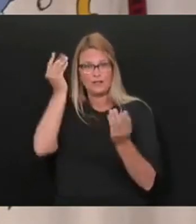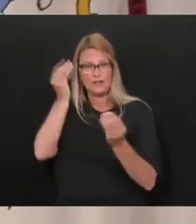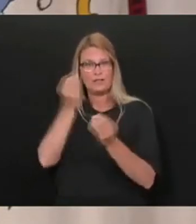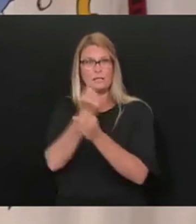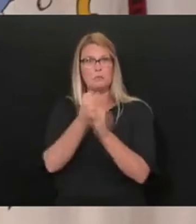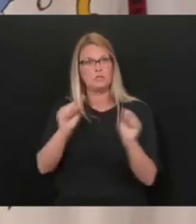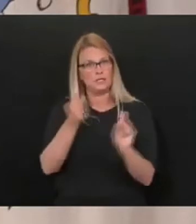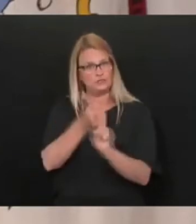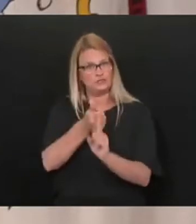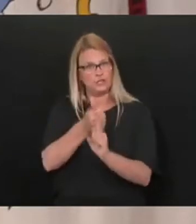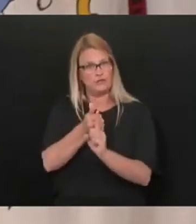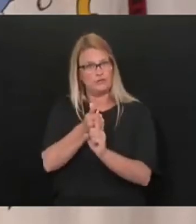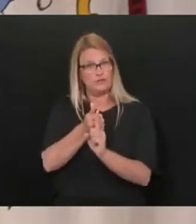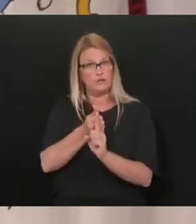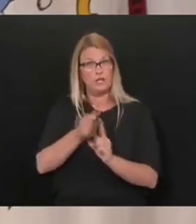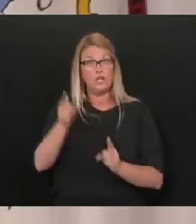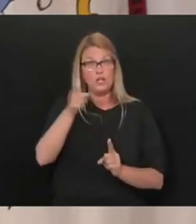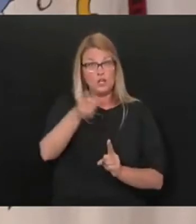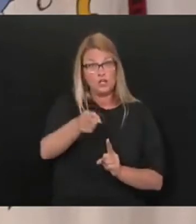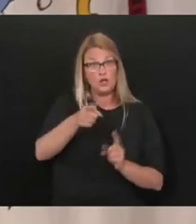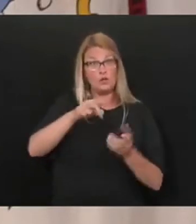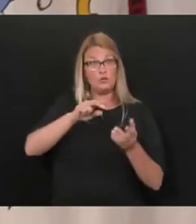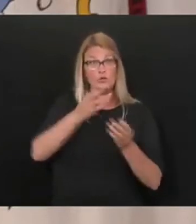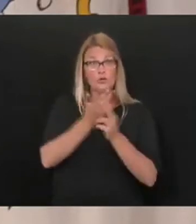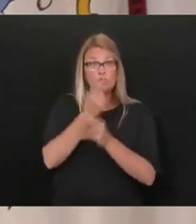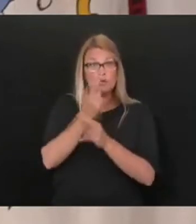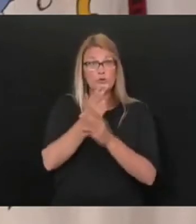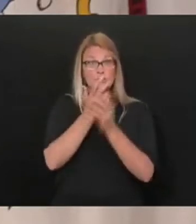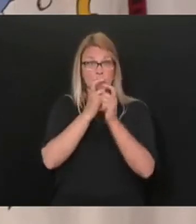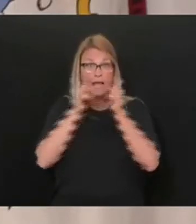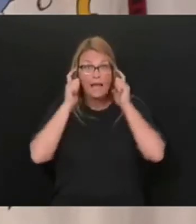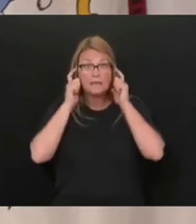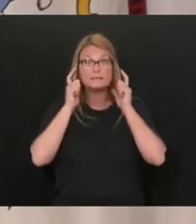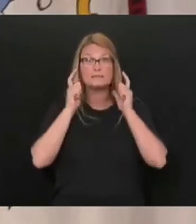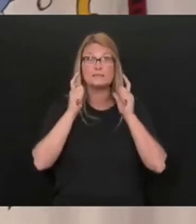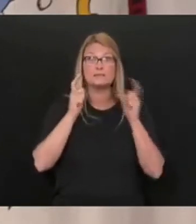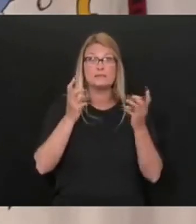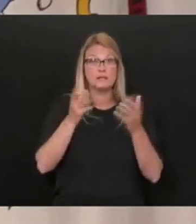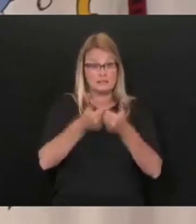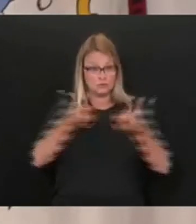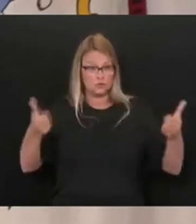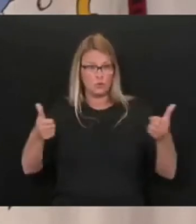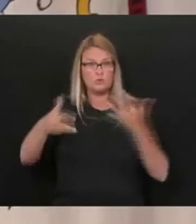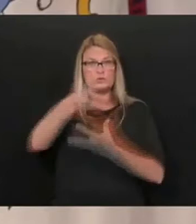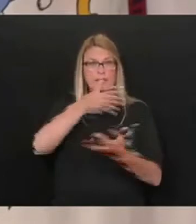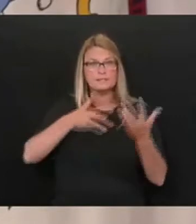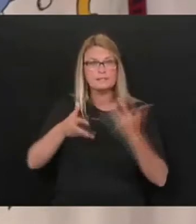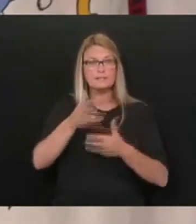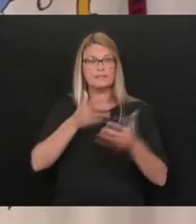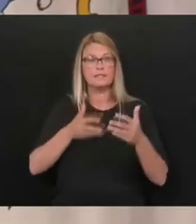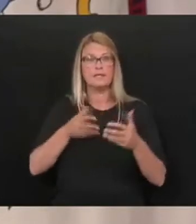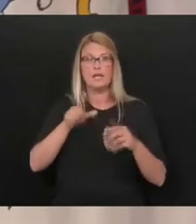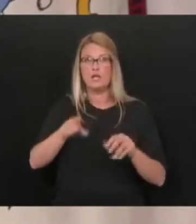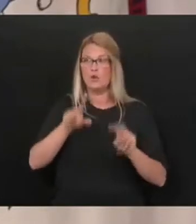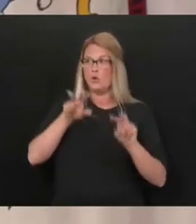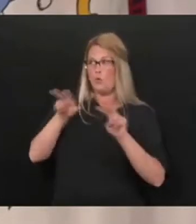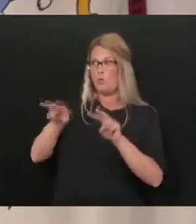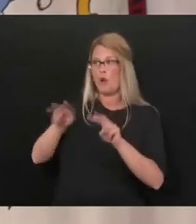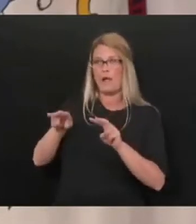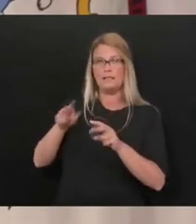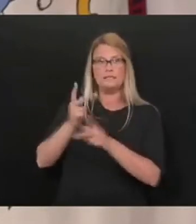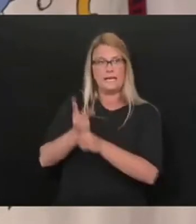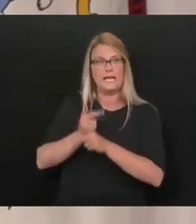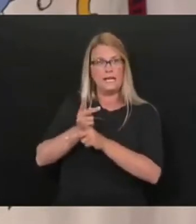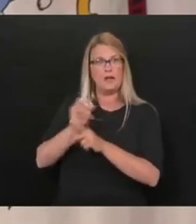As you protect yourself with a mask or whatever it may be, or just good sense. Or you look after the elderly, just